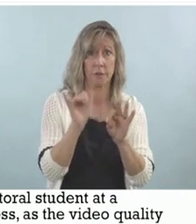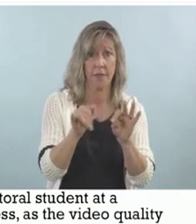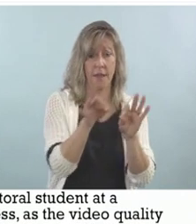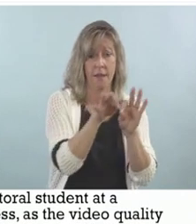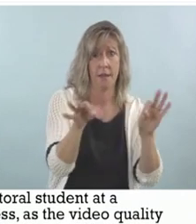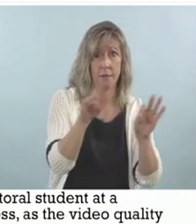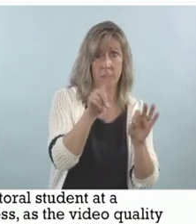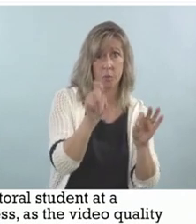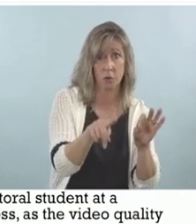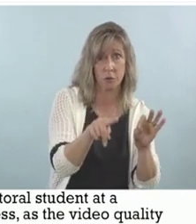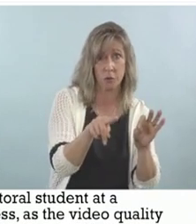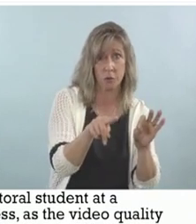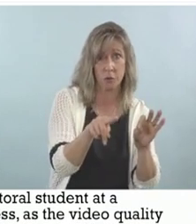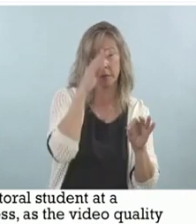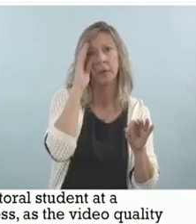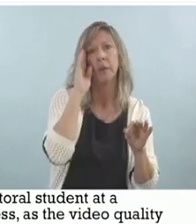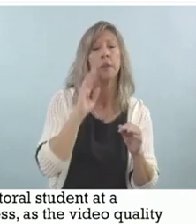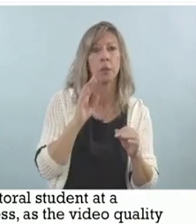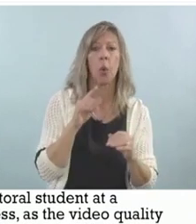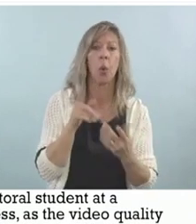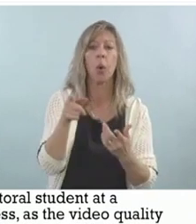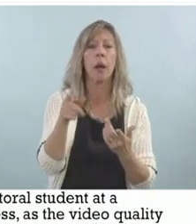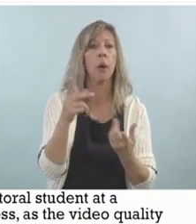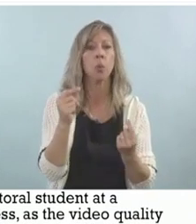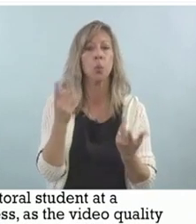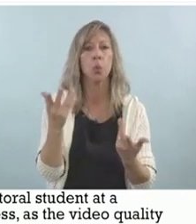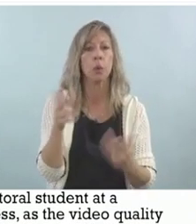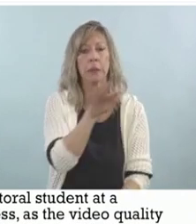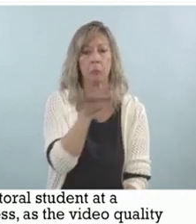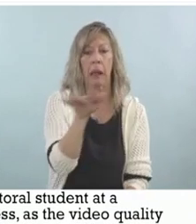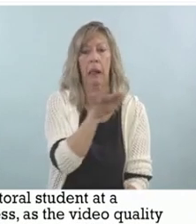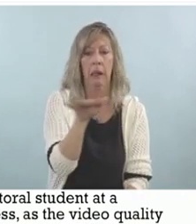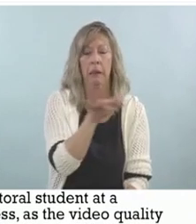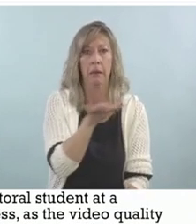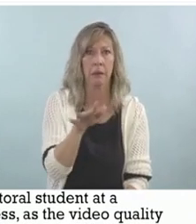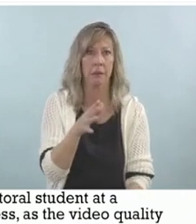do it. He was spelling a lot of the language in there instead of signing it.